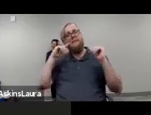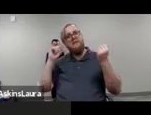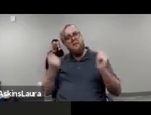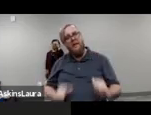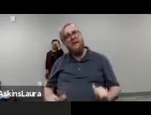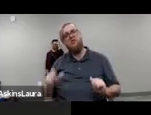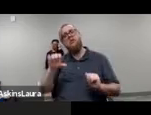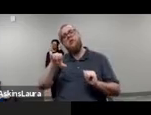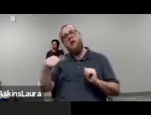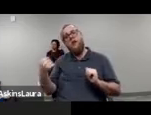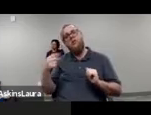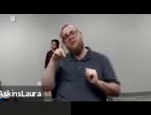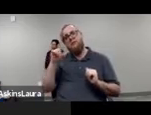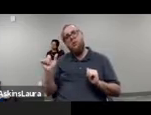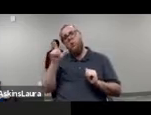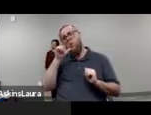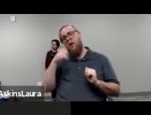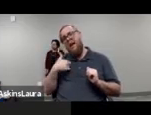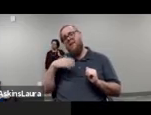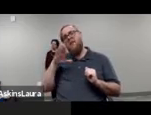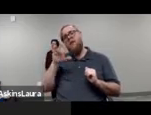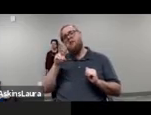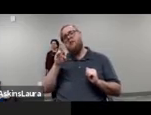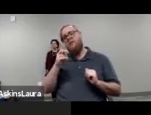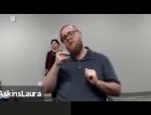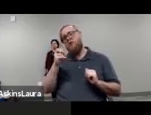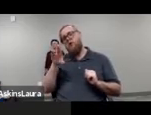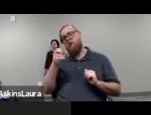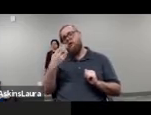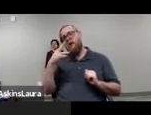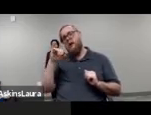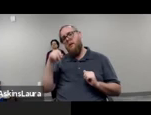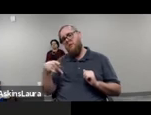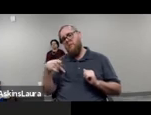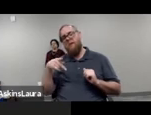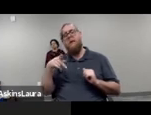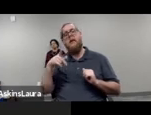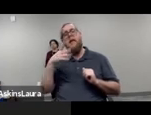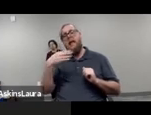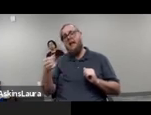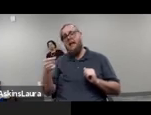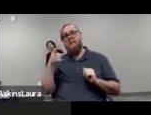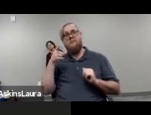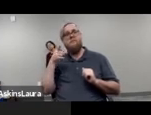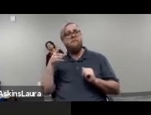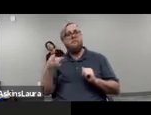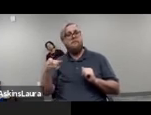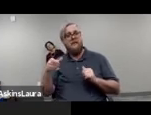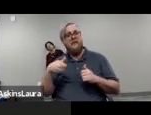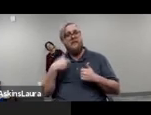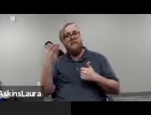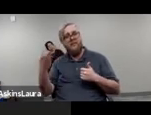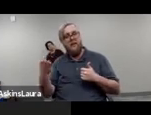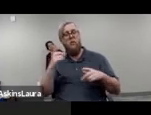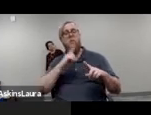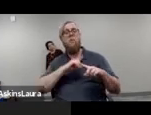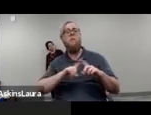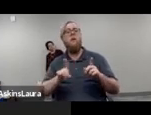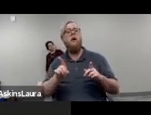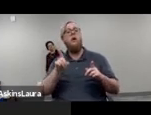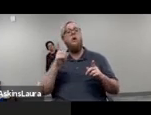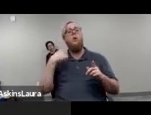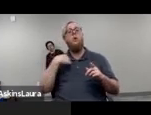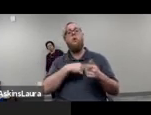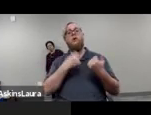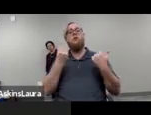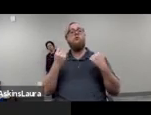kinds of disabilities that are on conservatorships that might be living in nursing homes um conservatorships as well so um we are